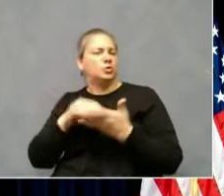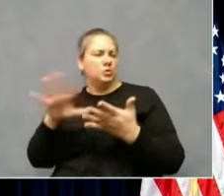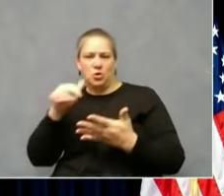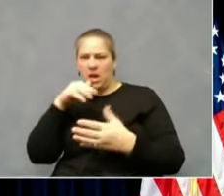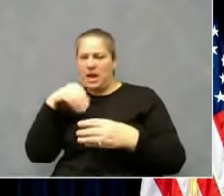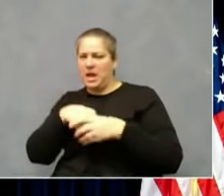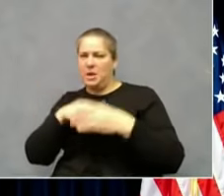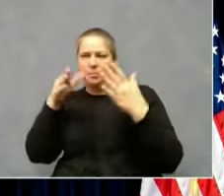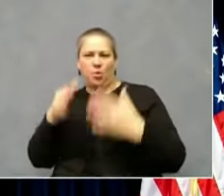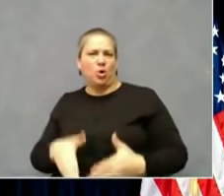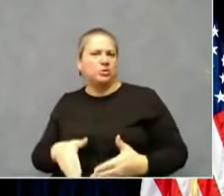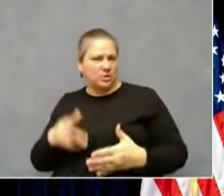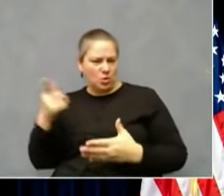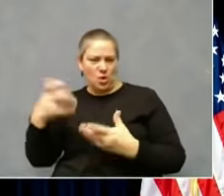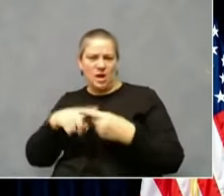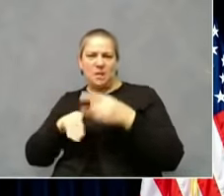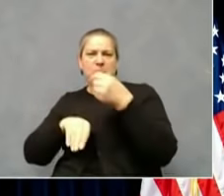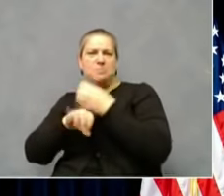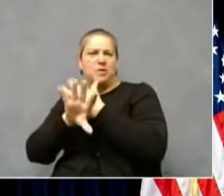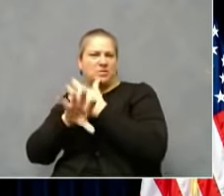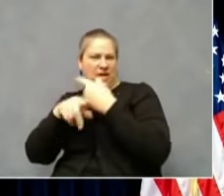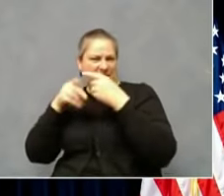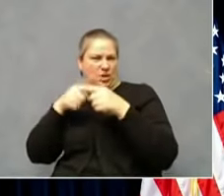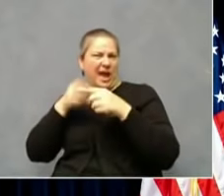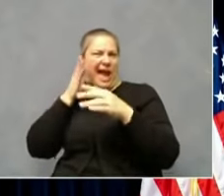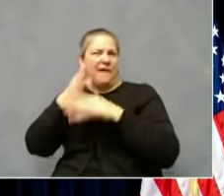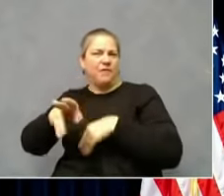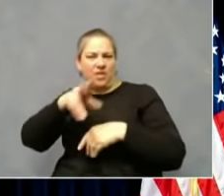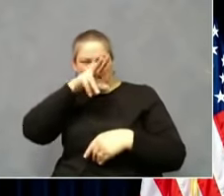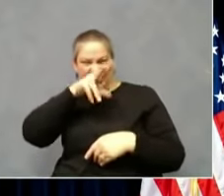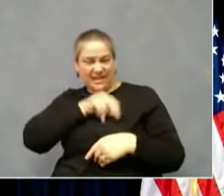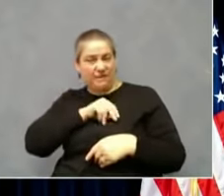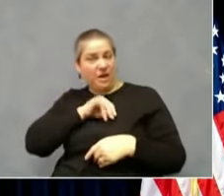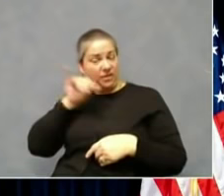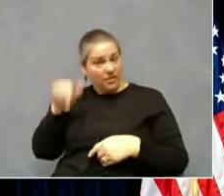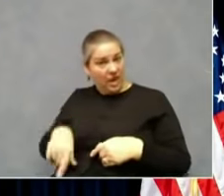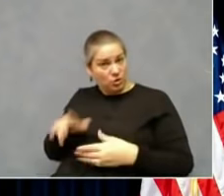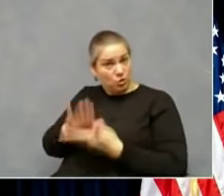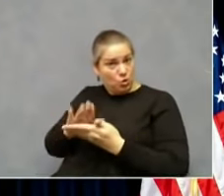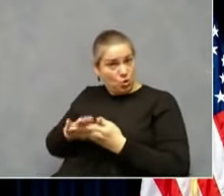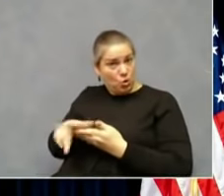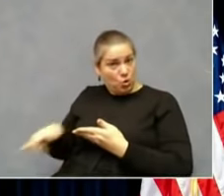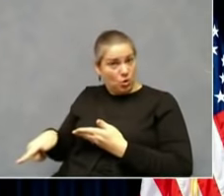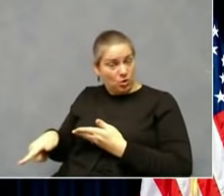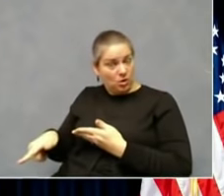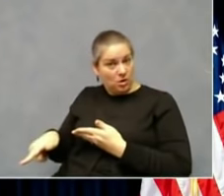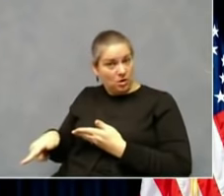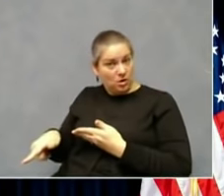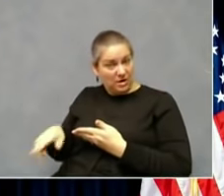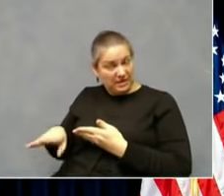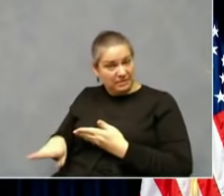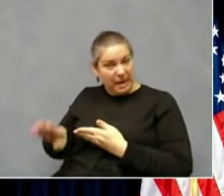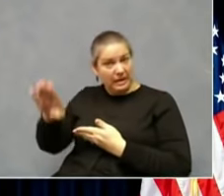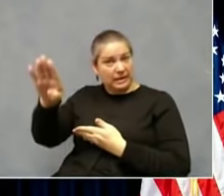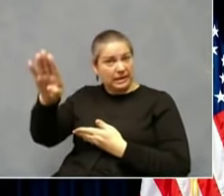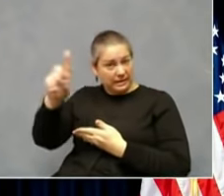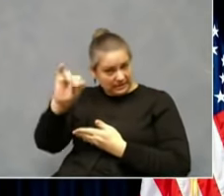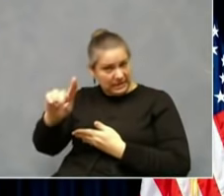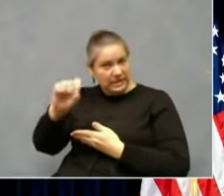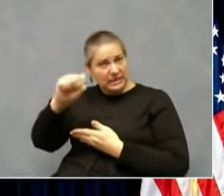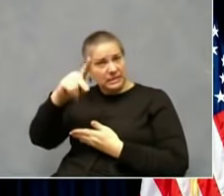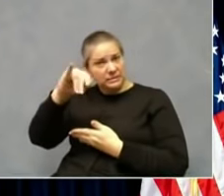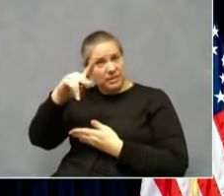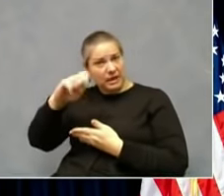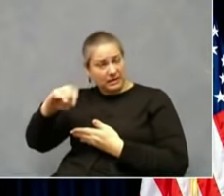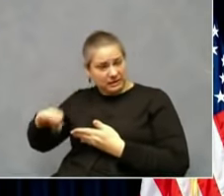after the Thanksgiving holidays. And they made that that choice of showing that there are spikes and they are impacting even